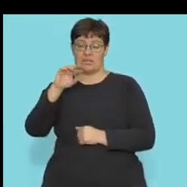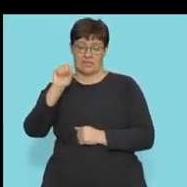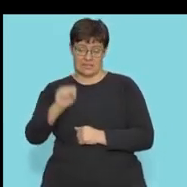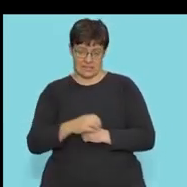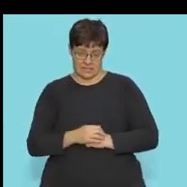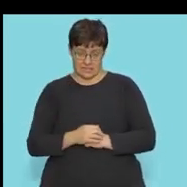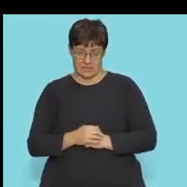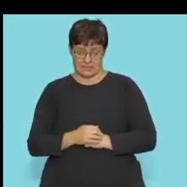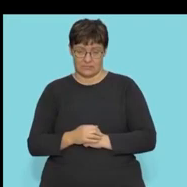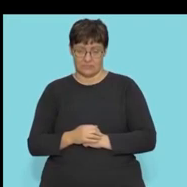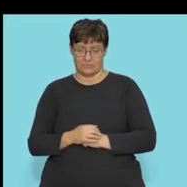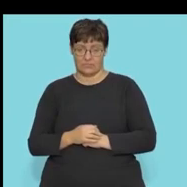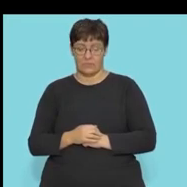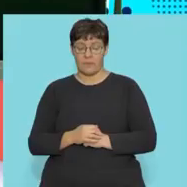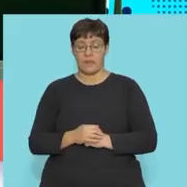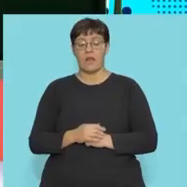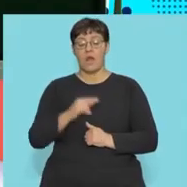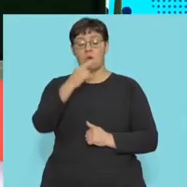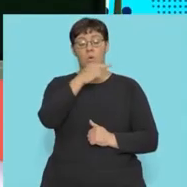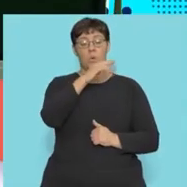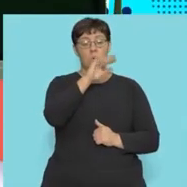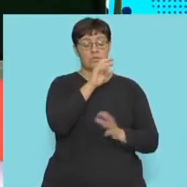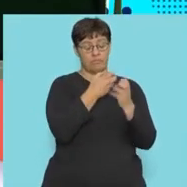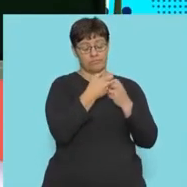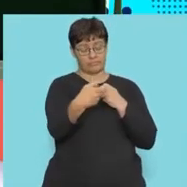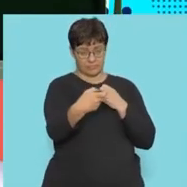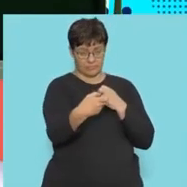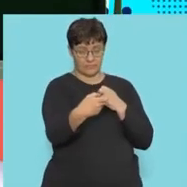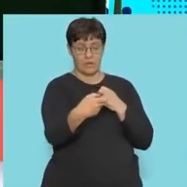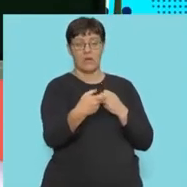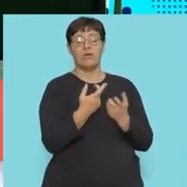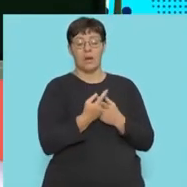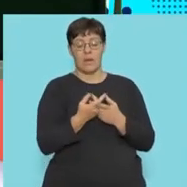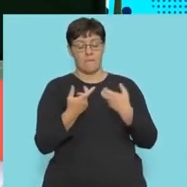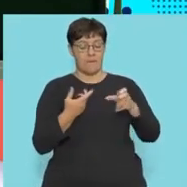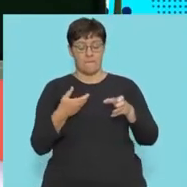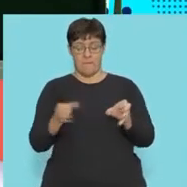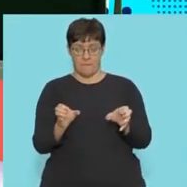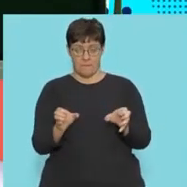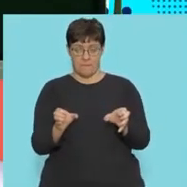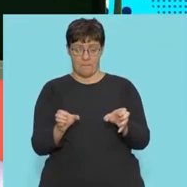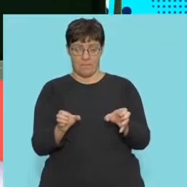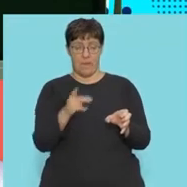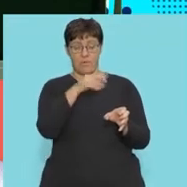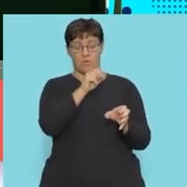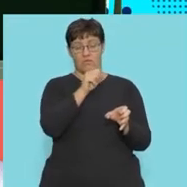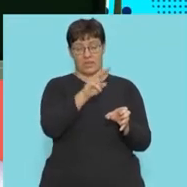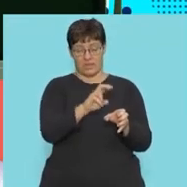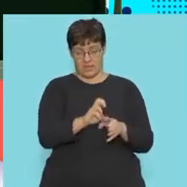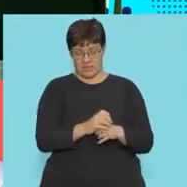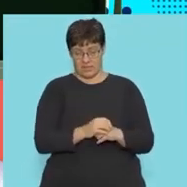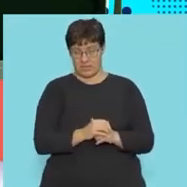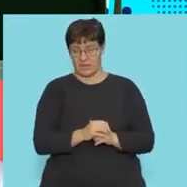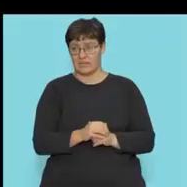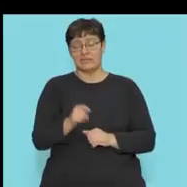So when glucose is broken up, it's broken up into two pyruvic acid molecules. That